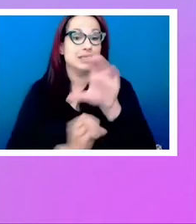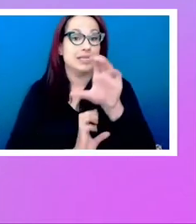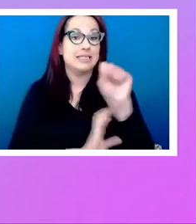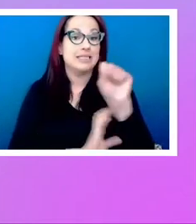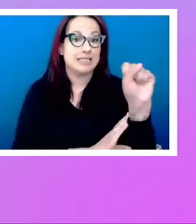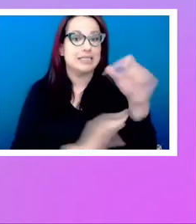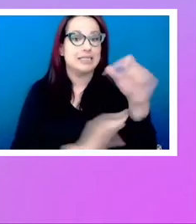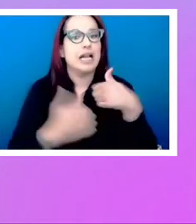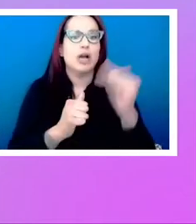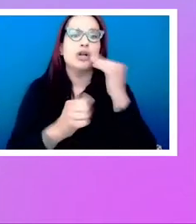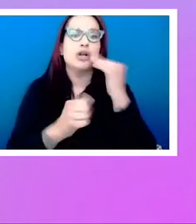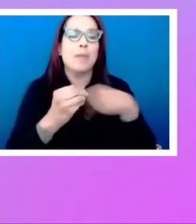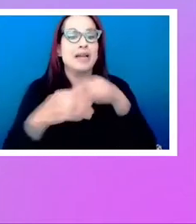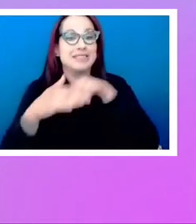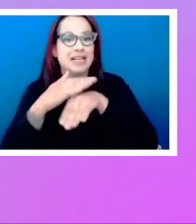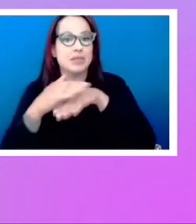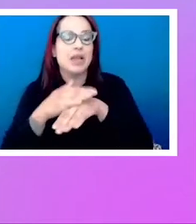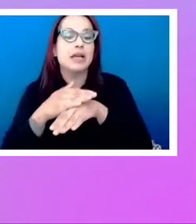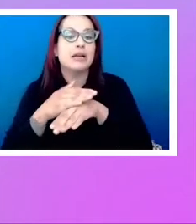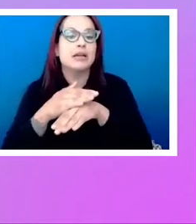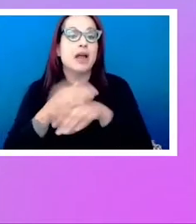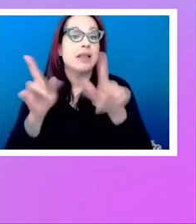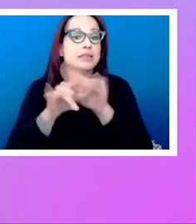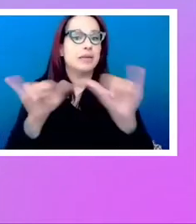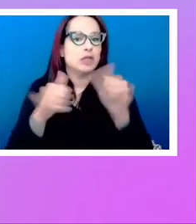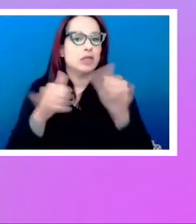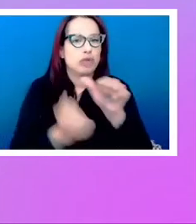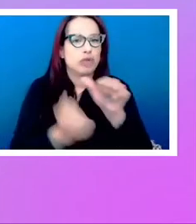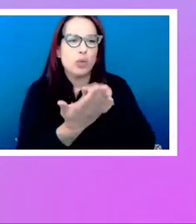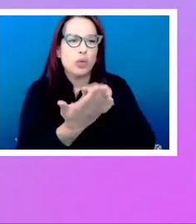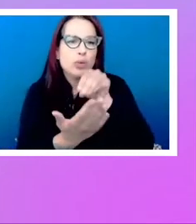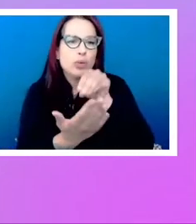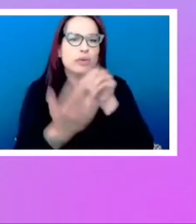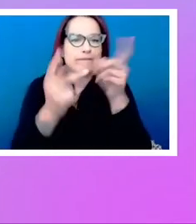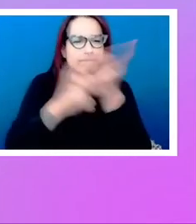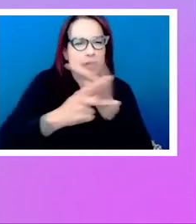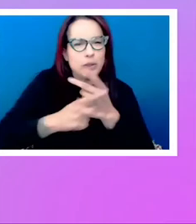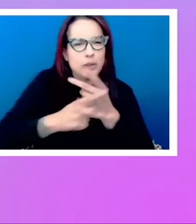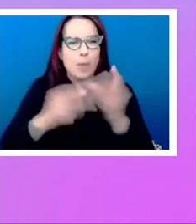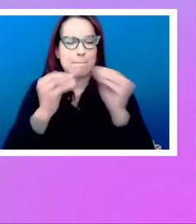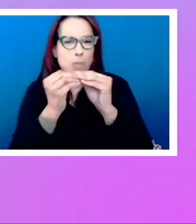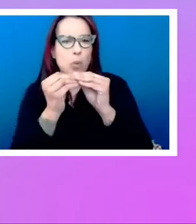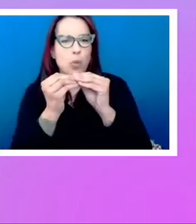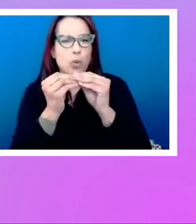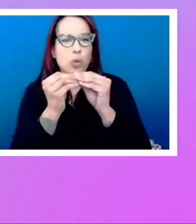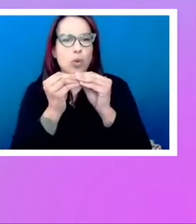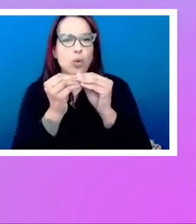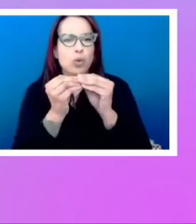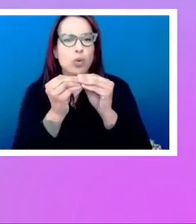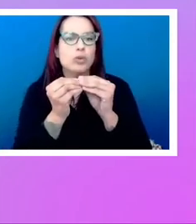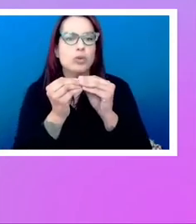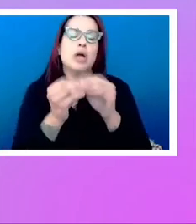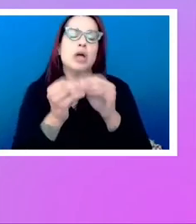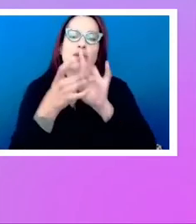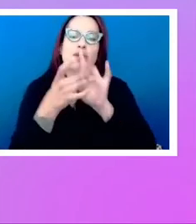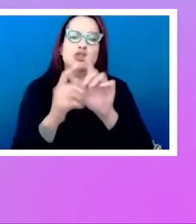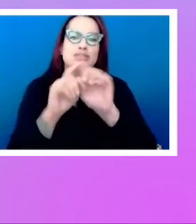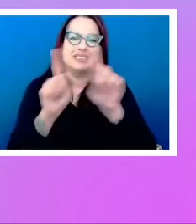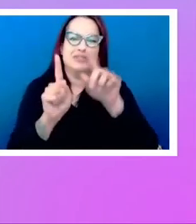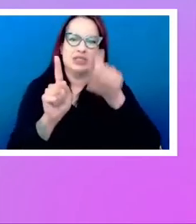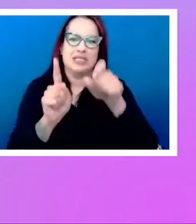accessibility. And I'm also always trying to learn and trying to figure out more about the different needs that people have.